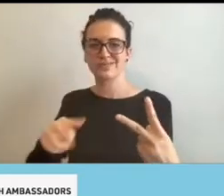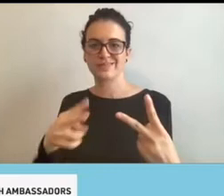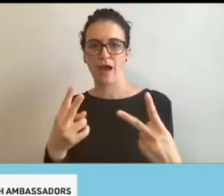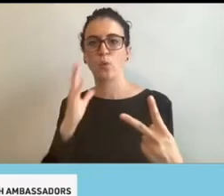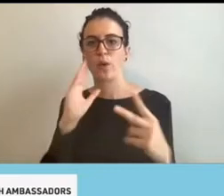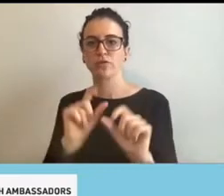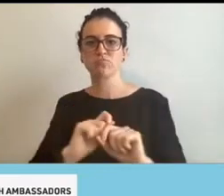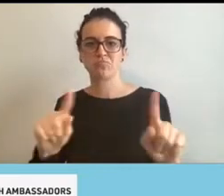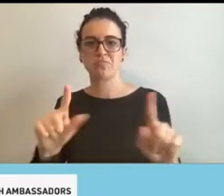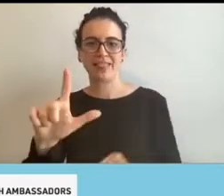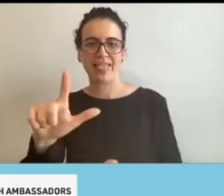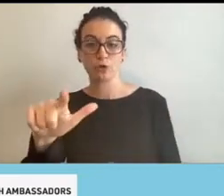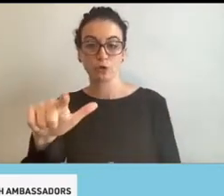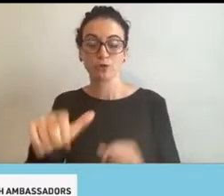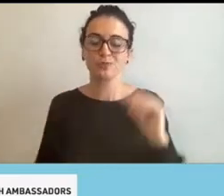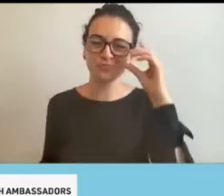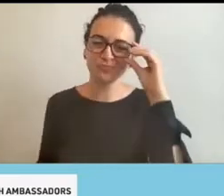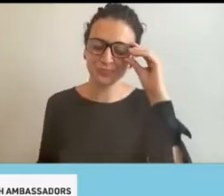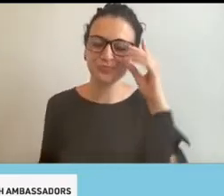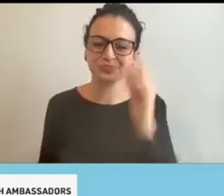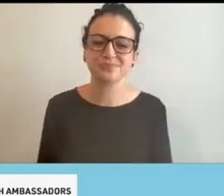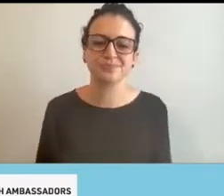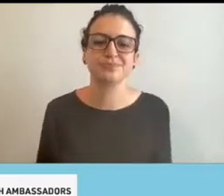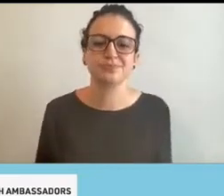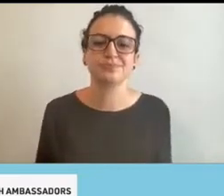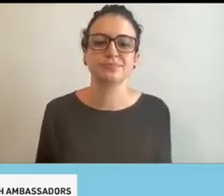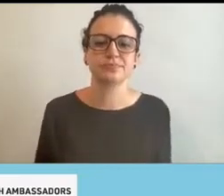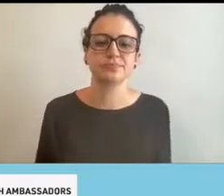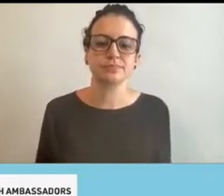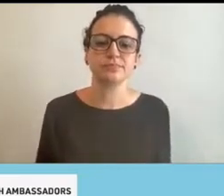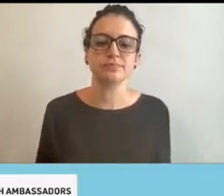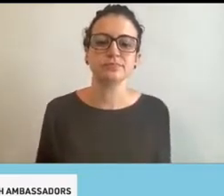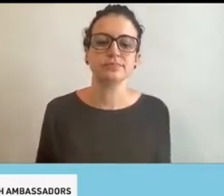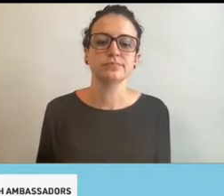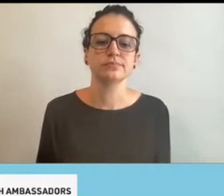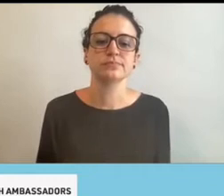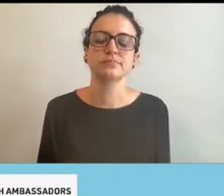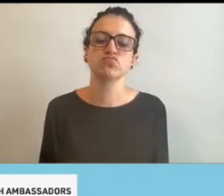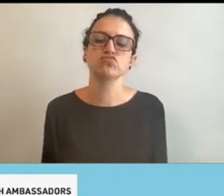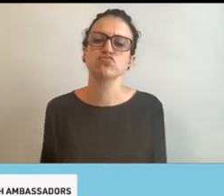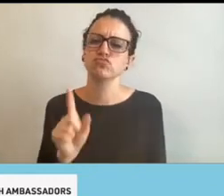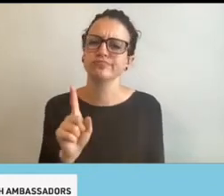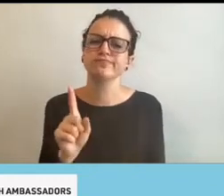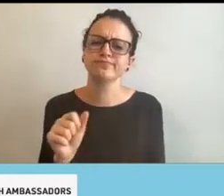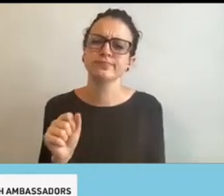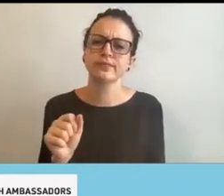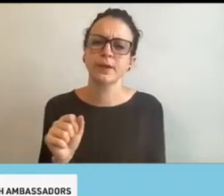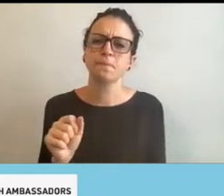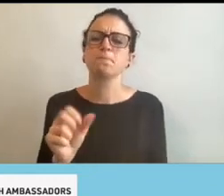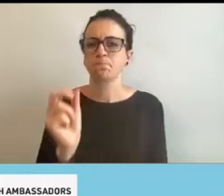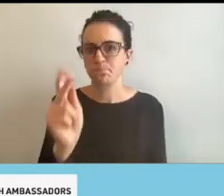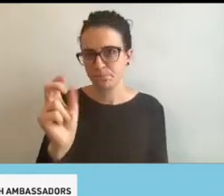Um, but let me just, okay.